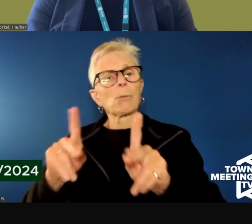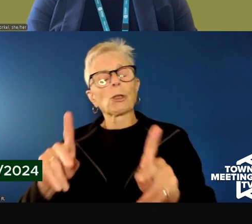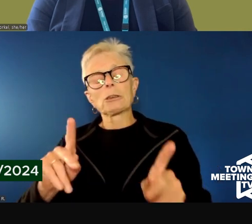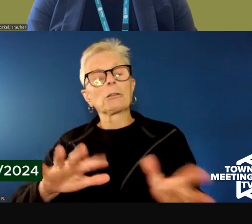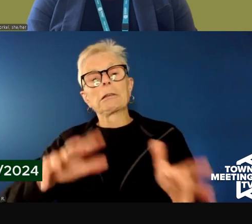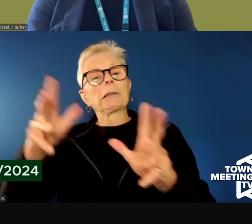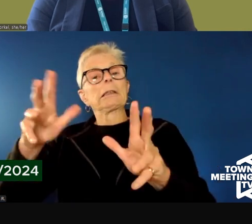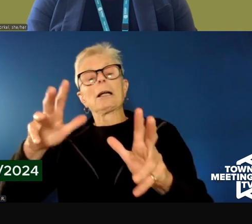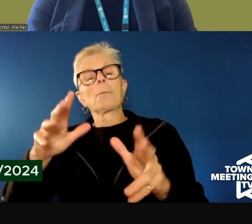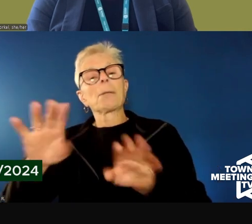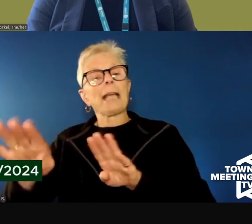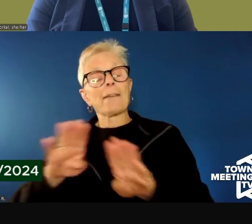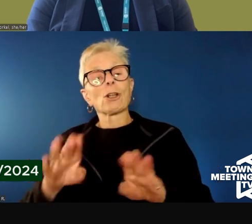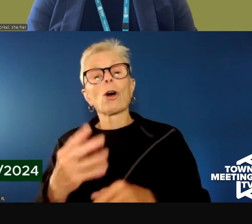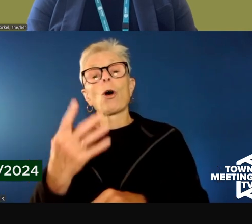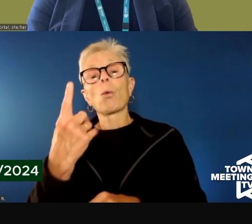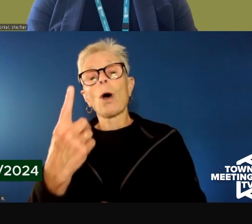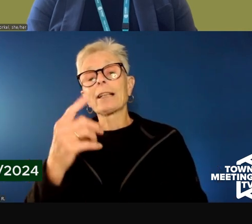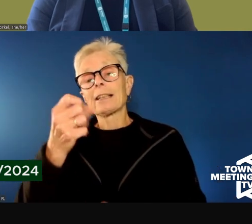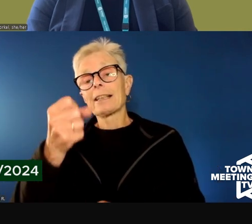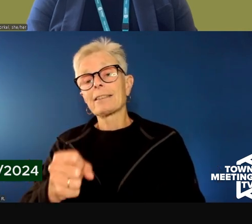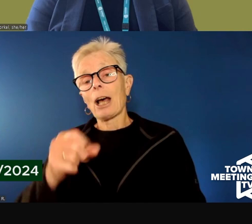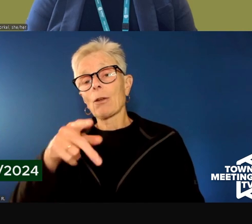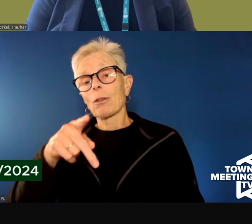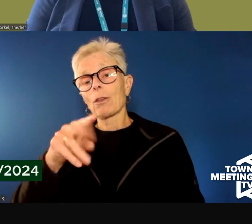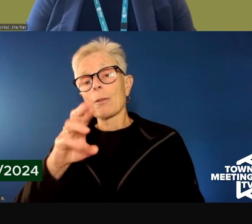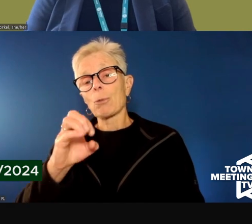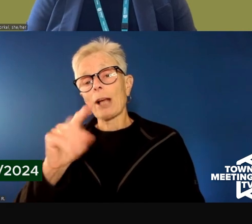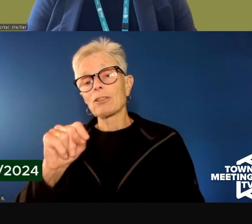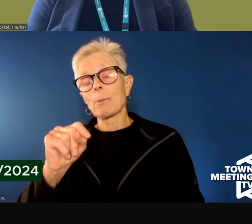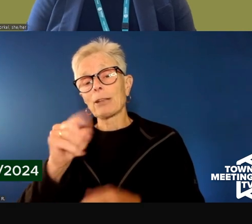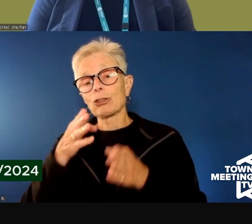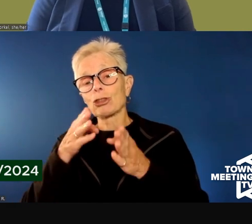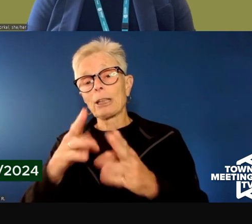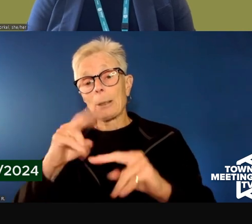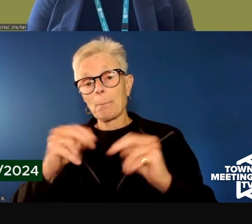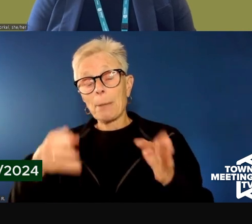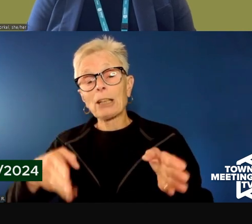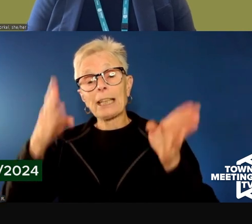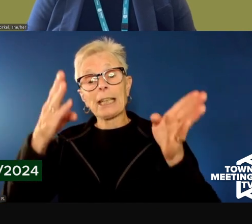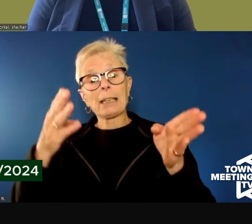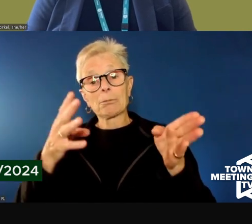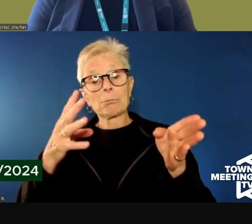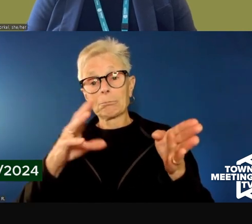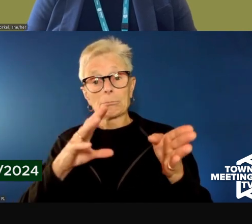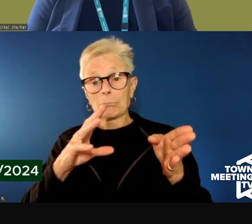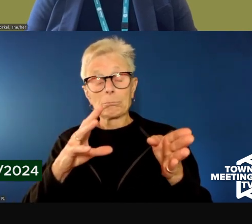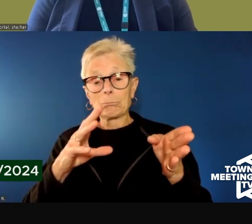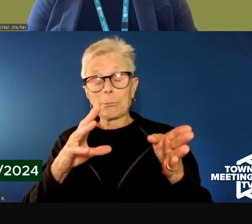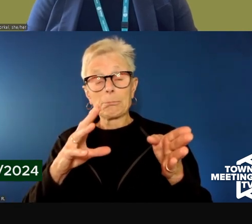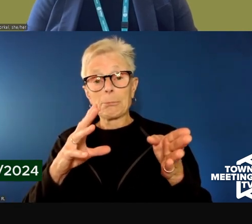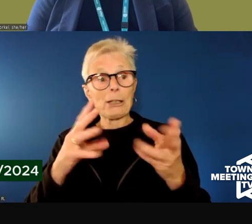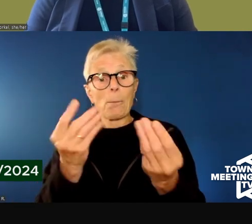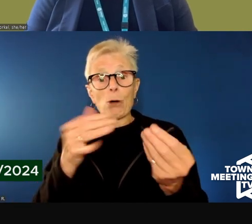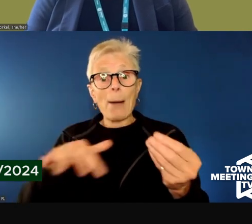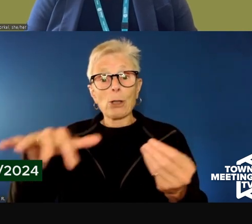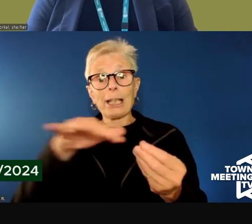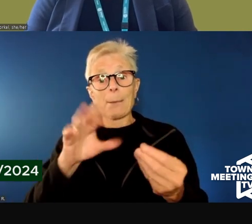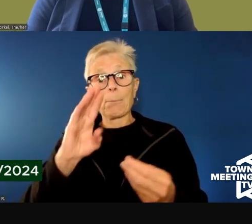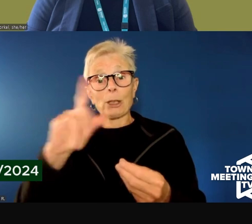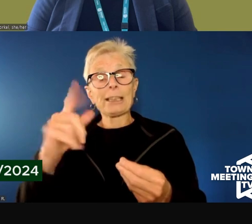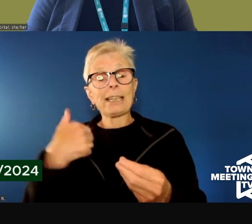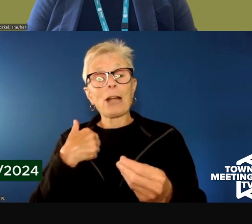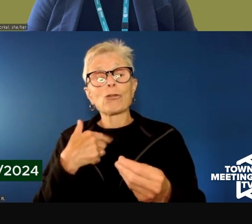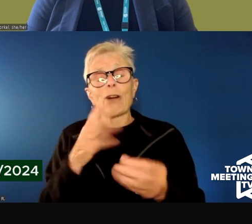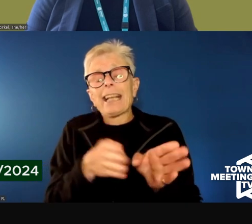One South Prospect Street is also a property in the city of Burlington and adjacent to the UVM